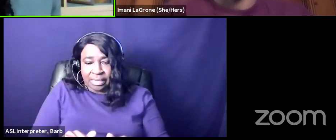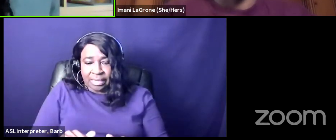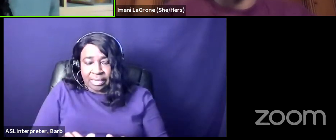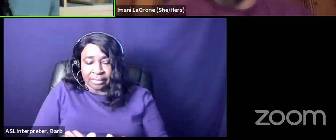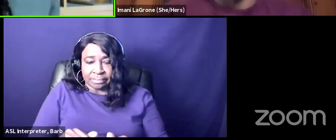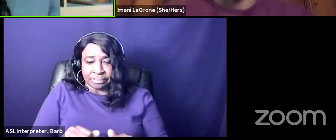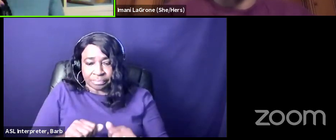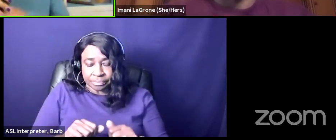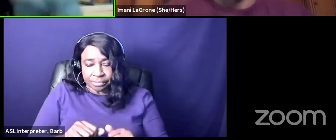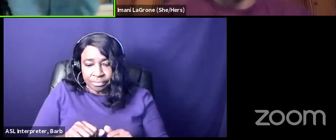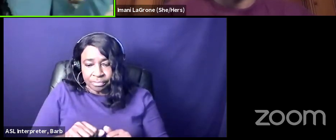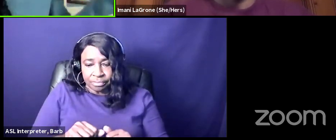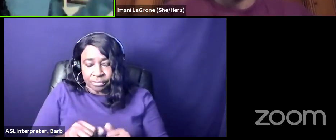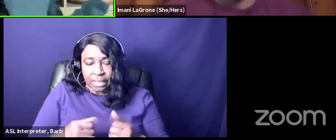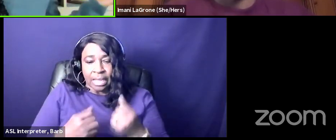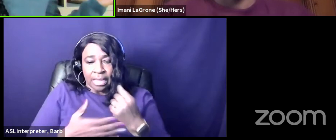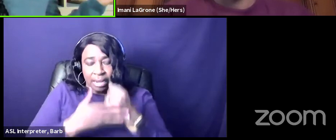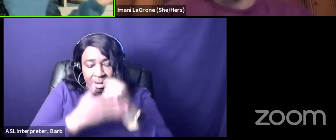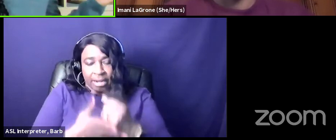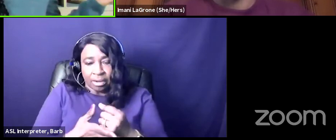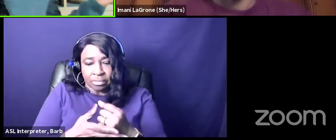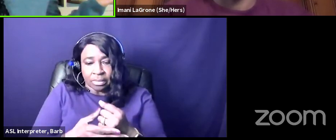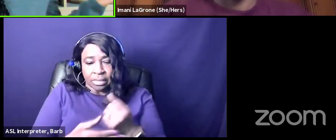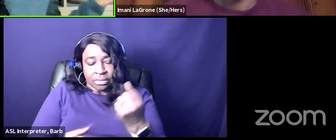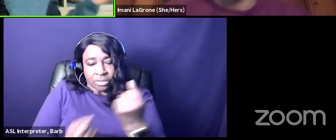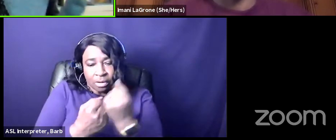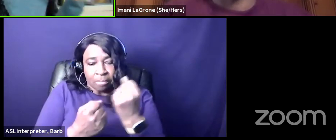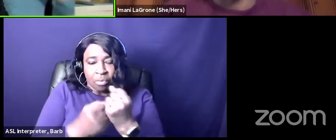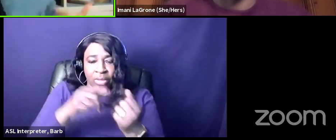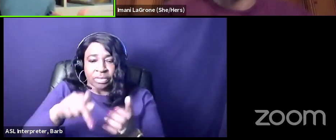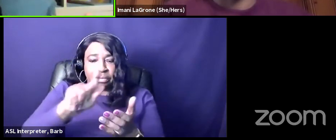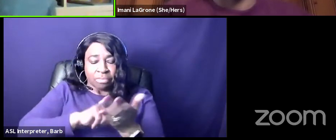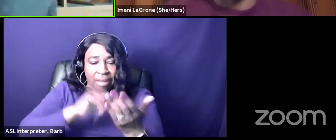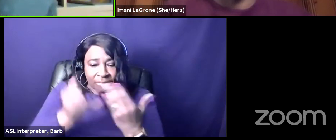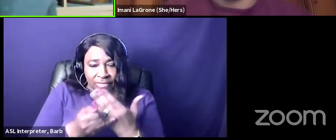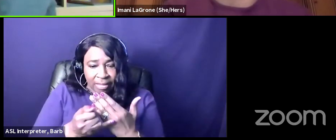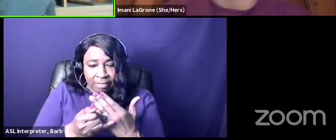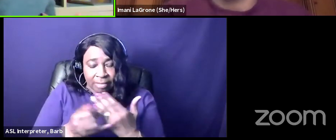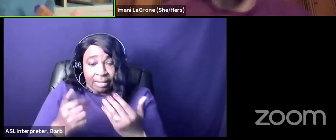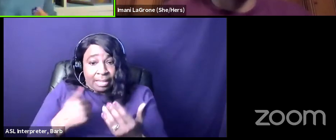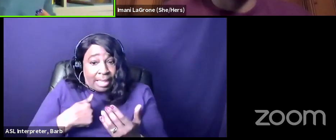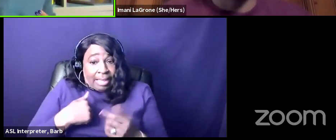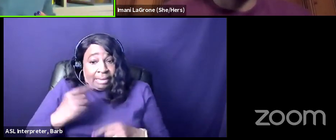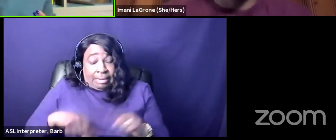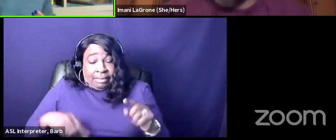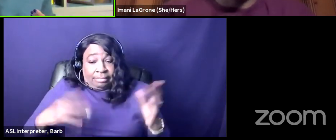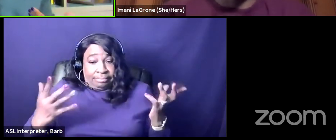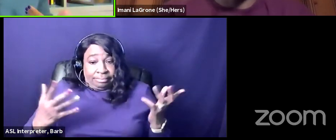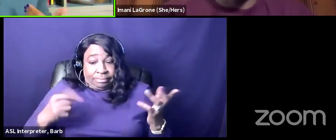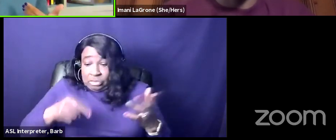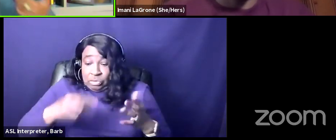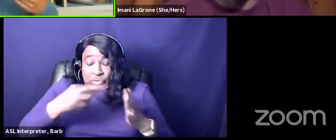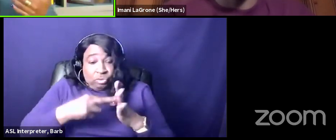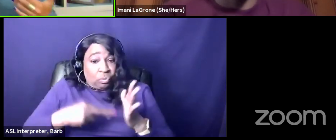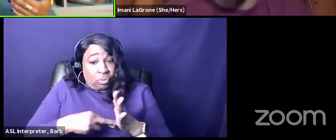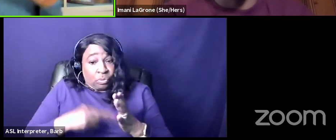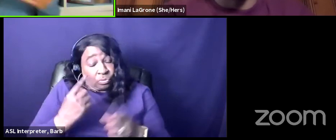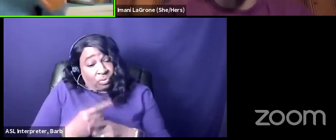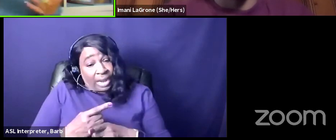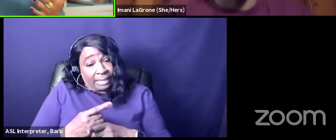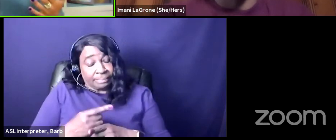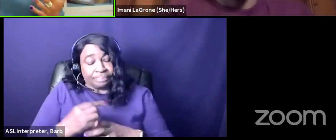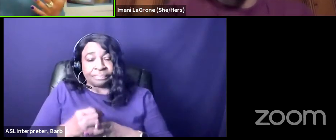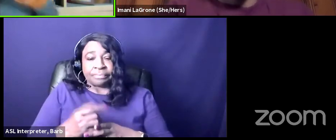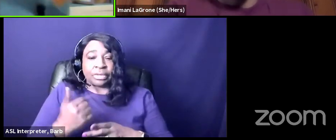perpetuate the project i can't those are the rules right i mean and